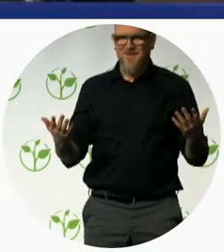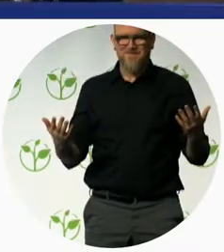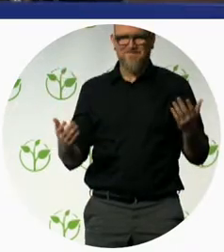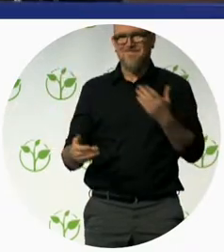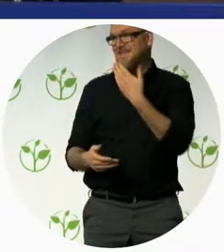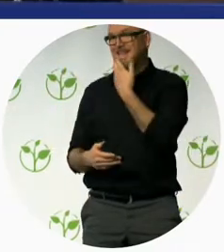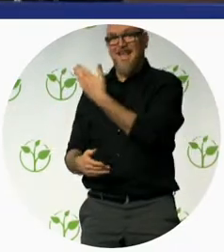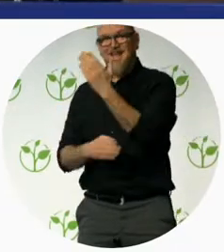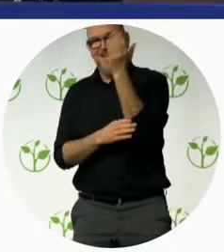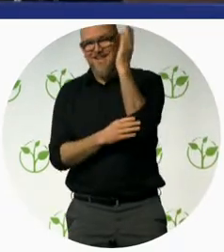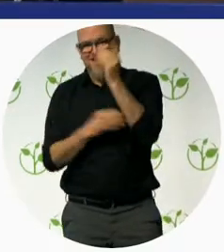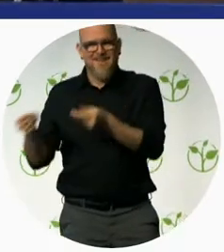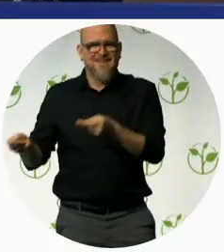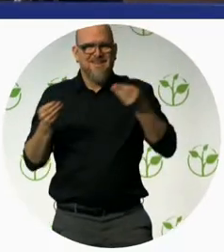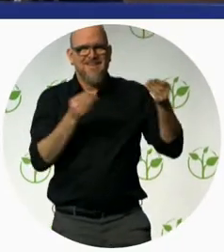good afternoon